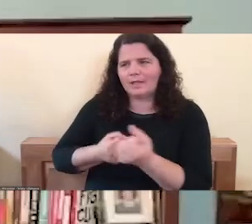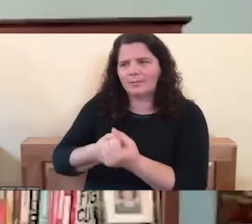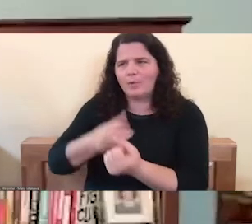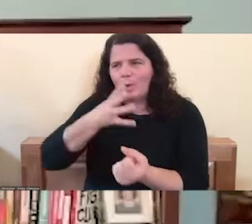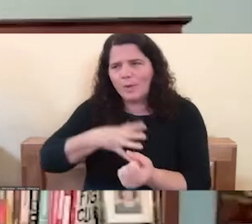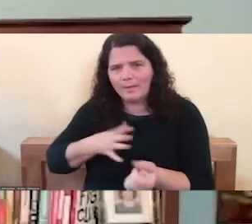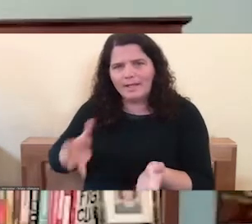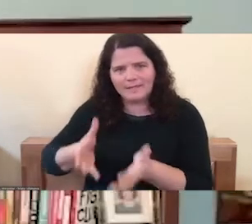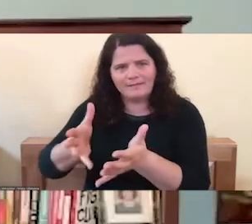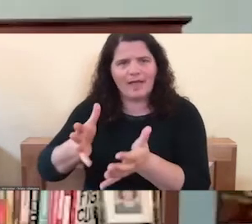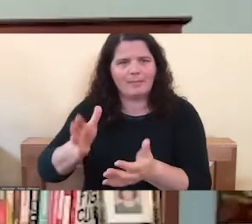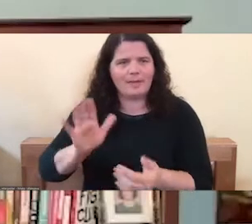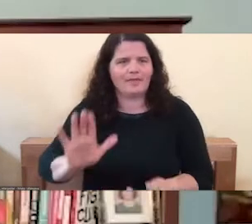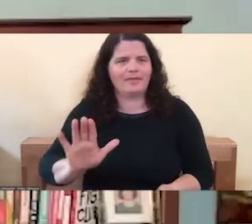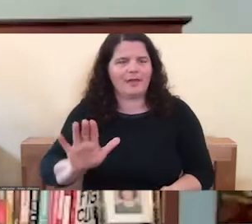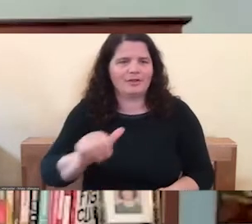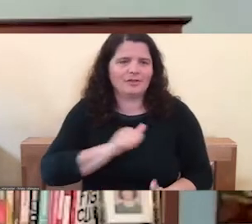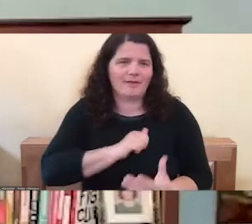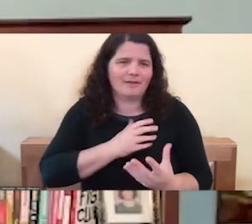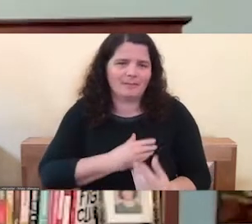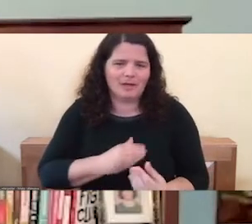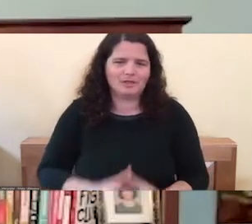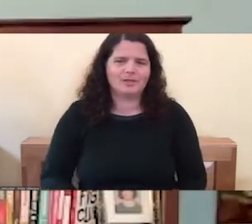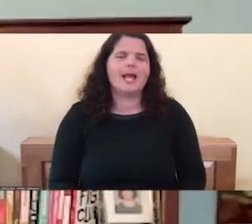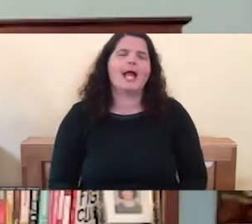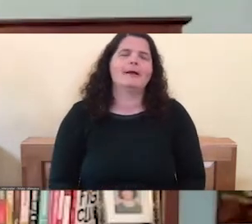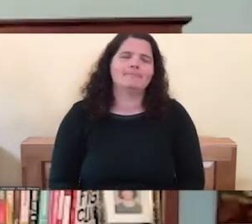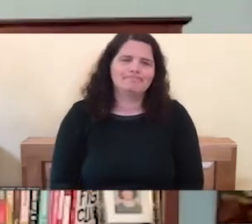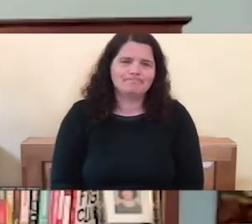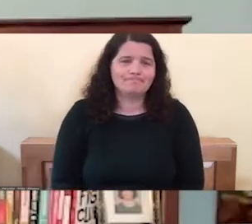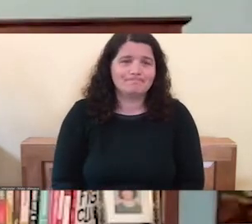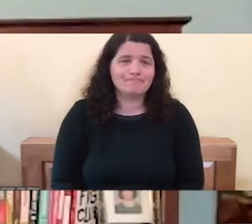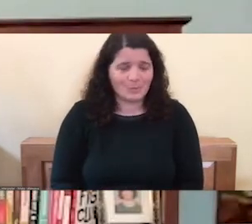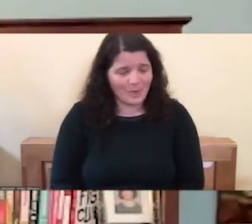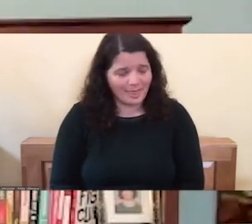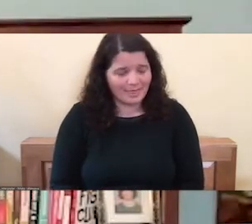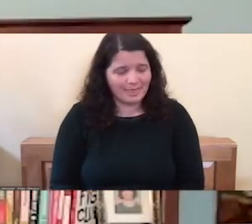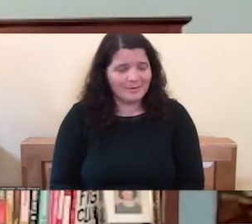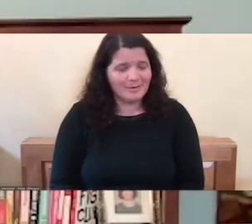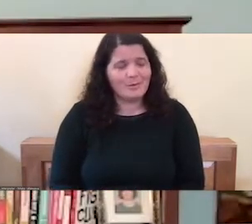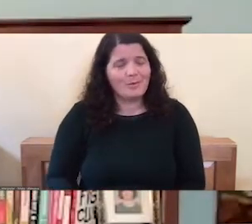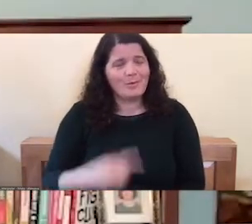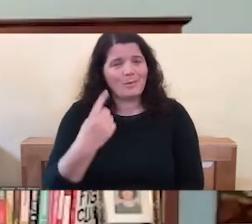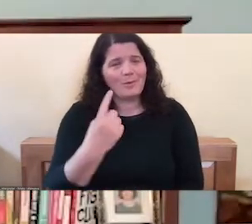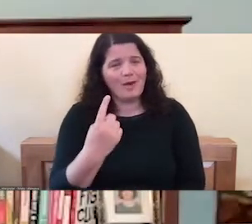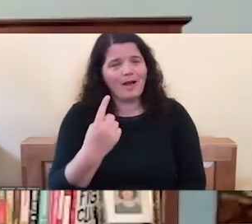Well, so, um, one really big thing is by not shying away from Kali.